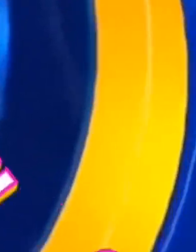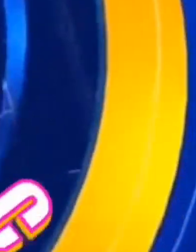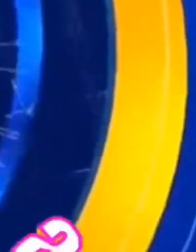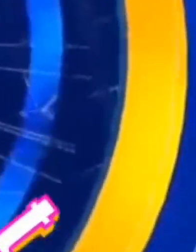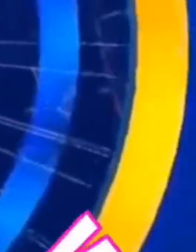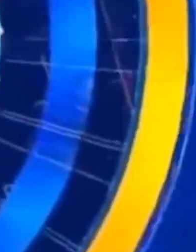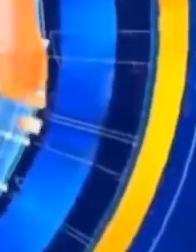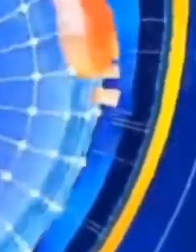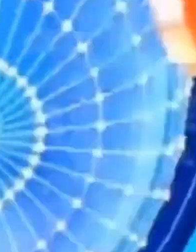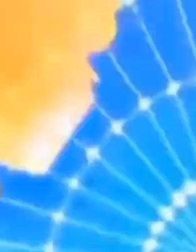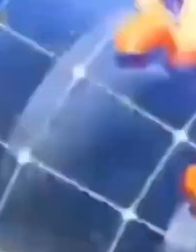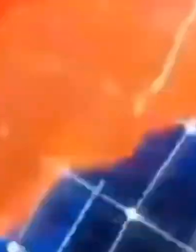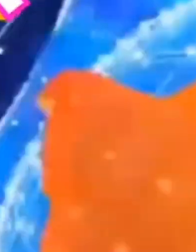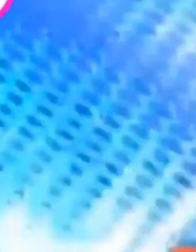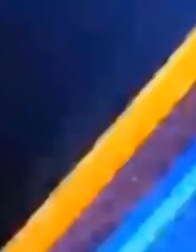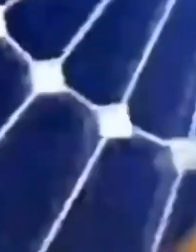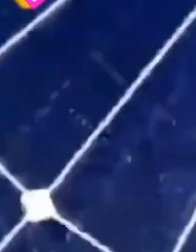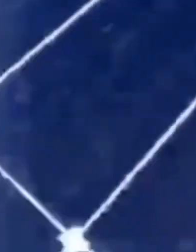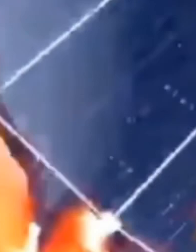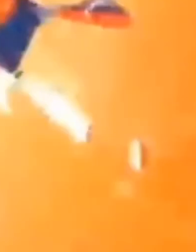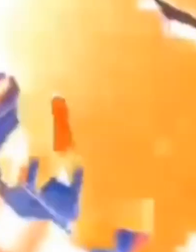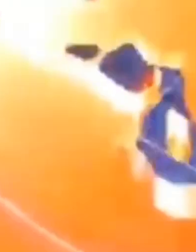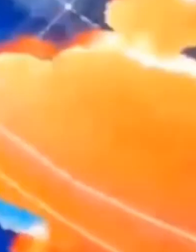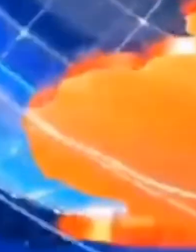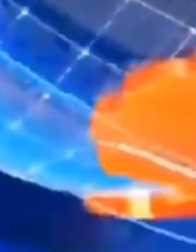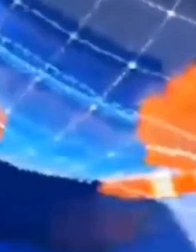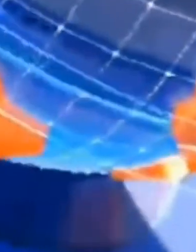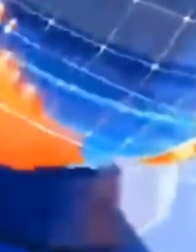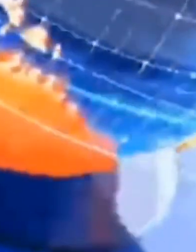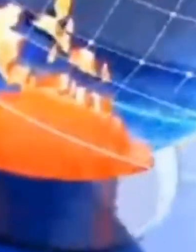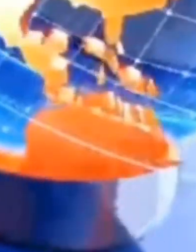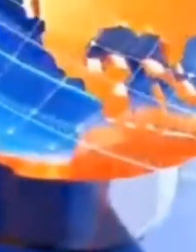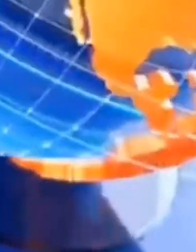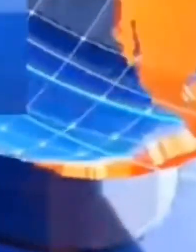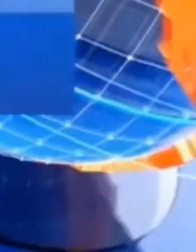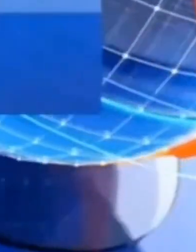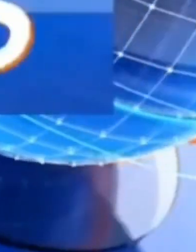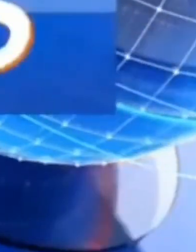All those Brakeders, friends. You